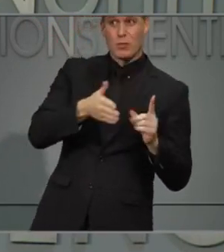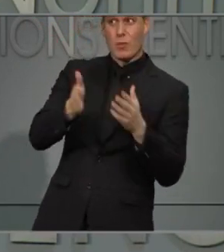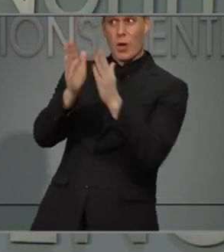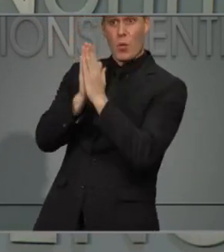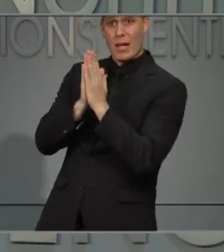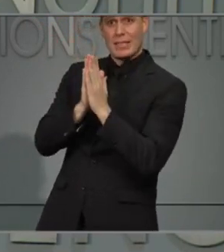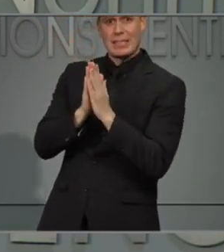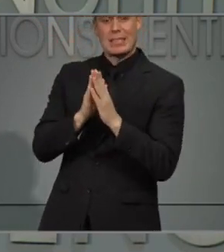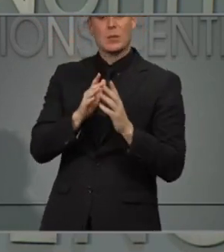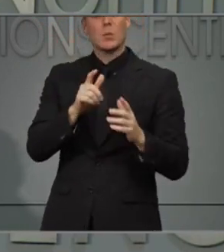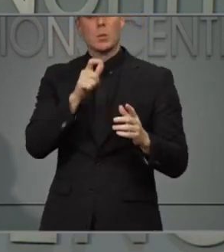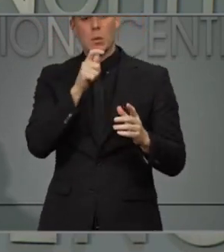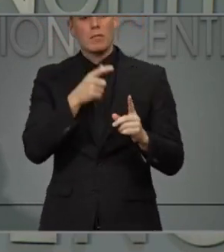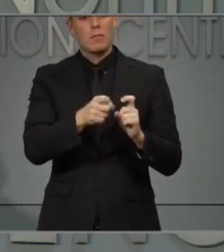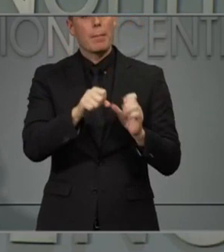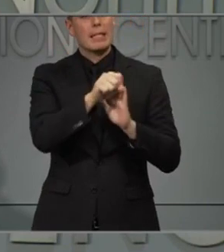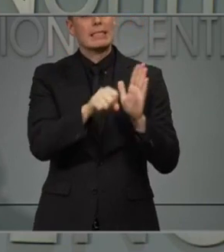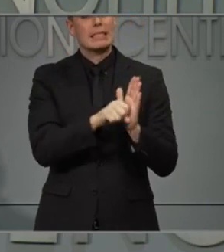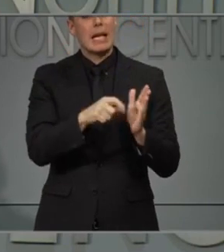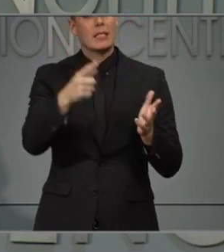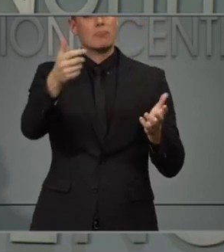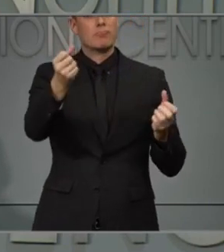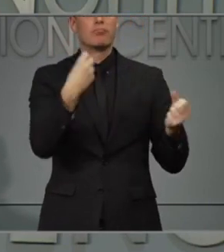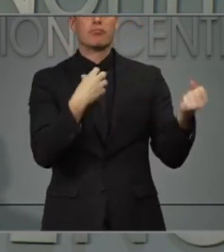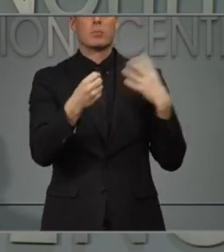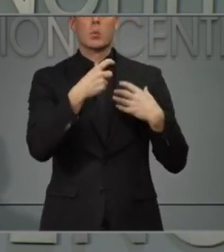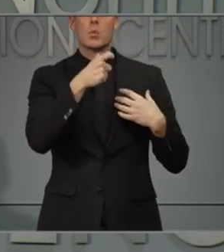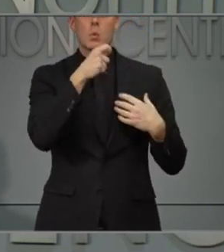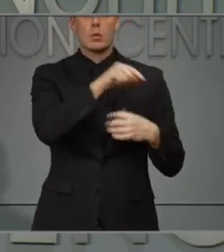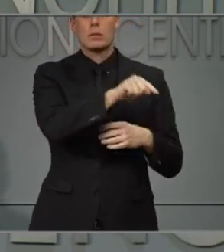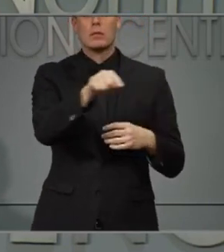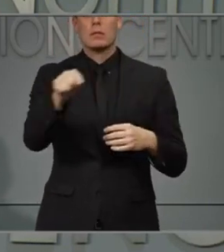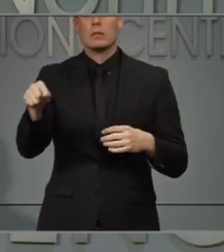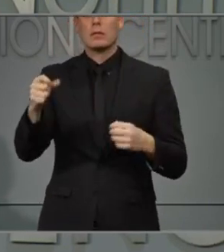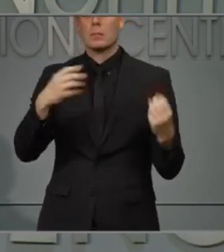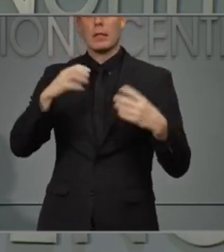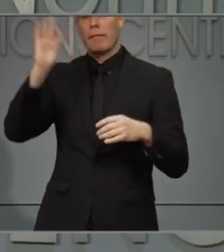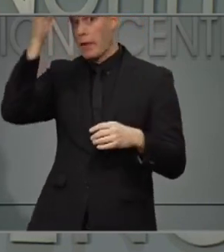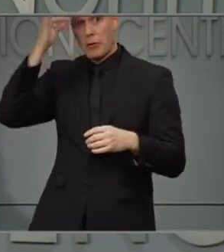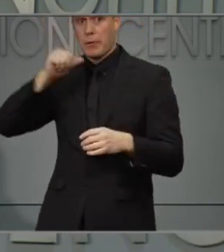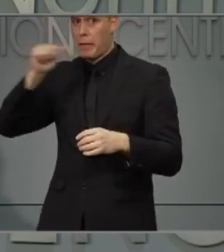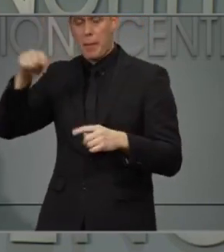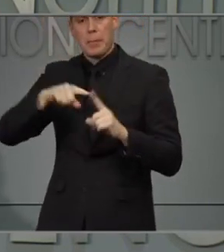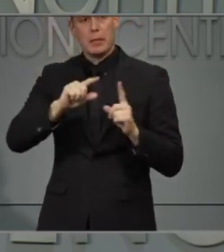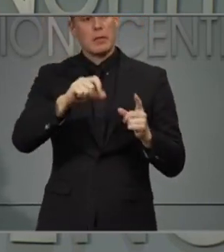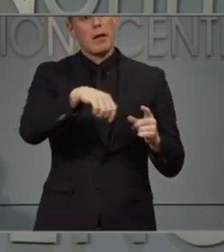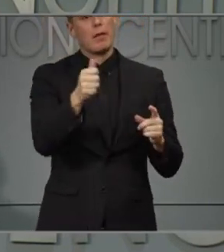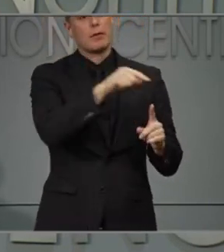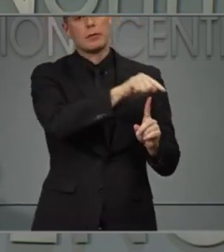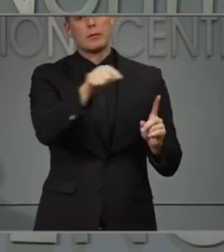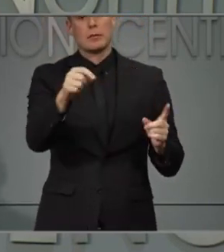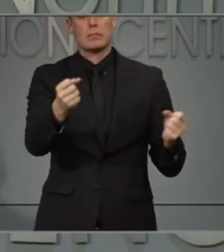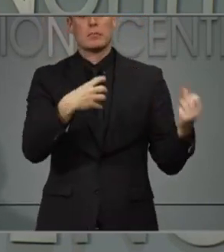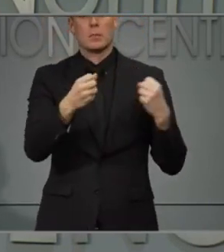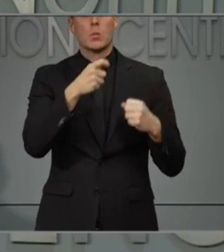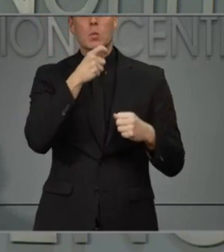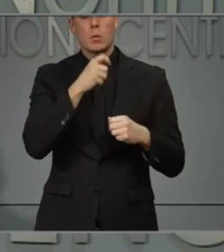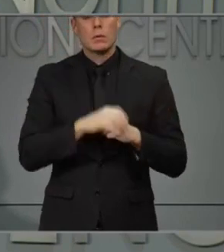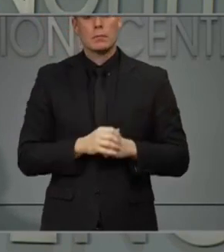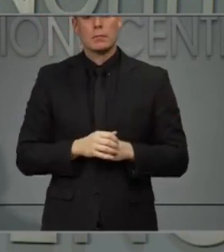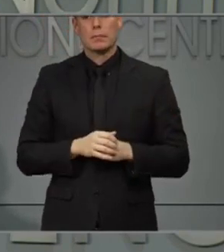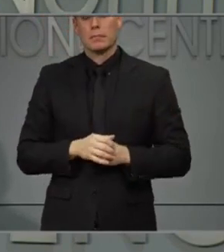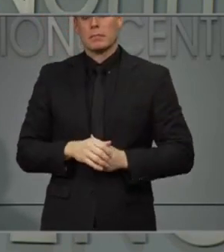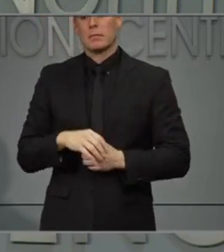the state. I wonder if you could share a little bit about that. So the way that it's been working is we get